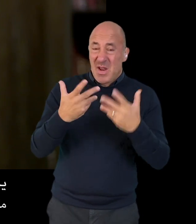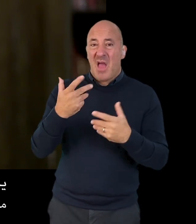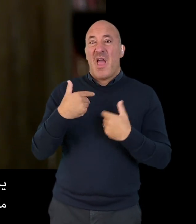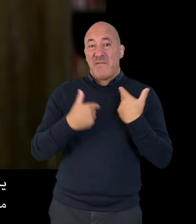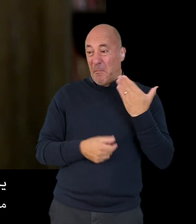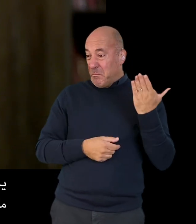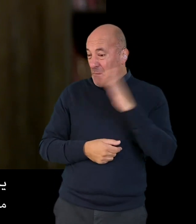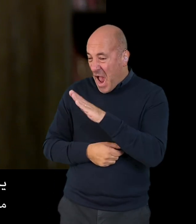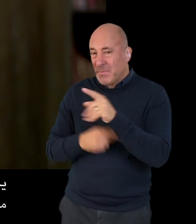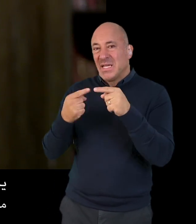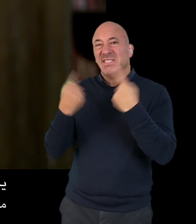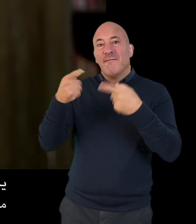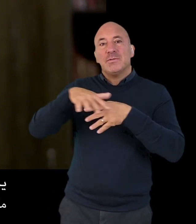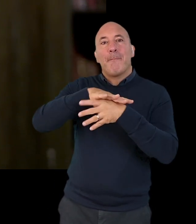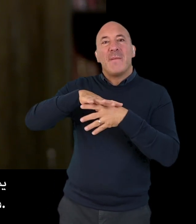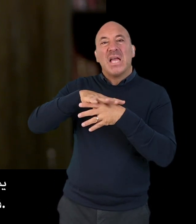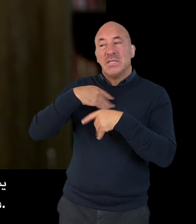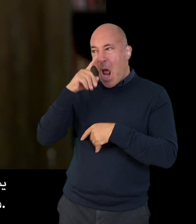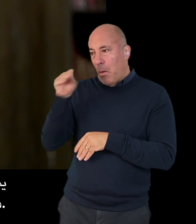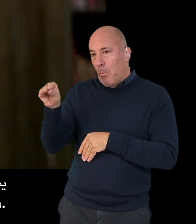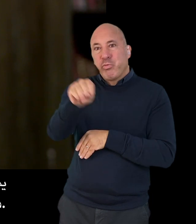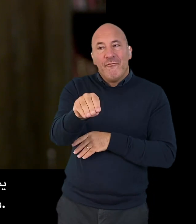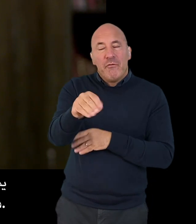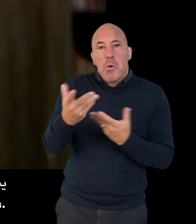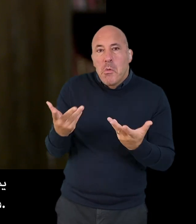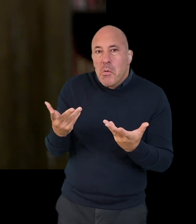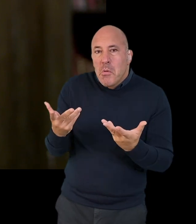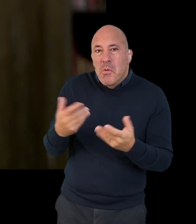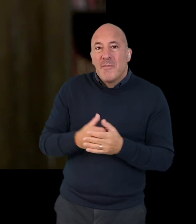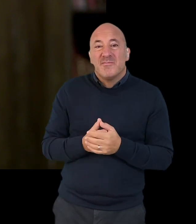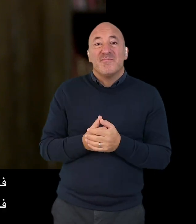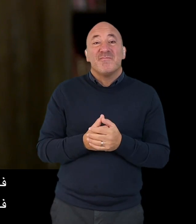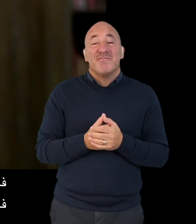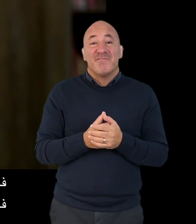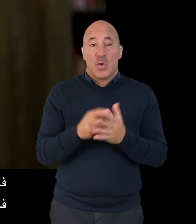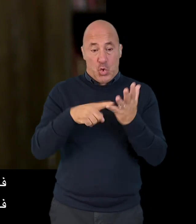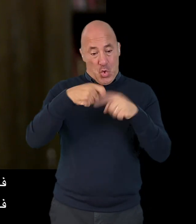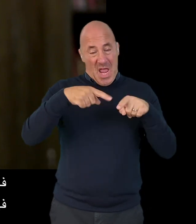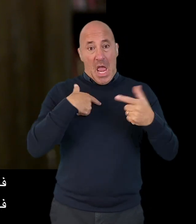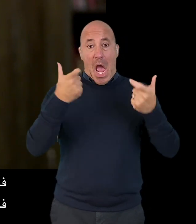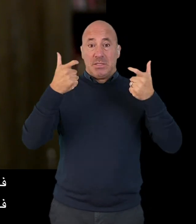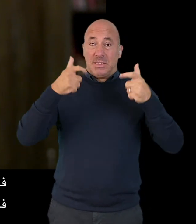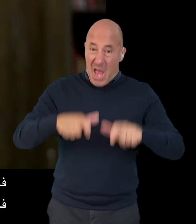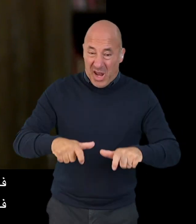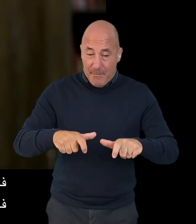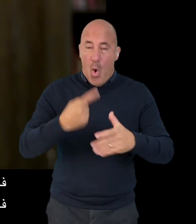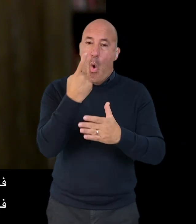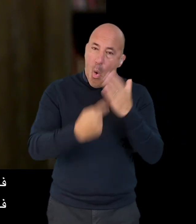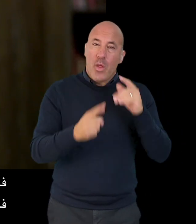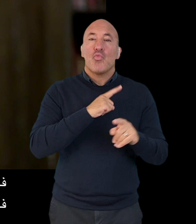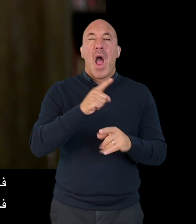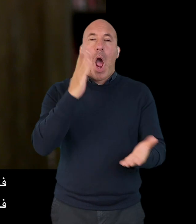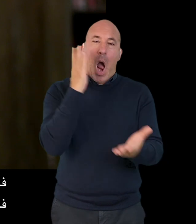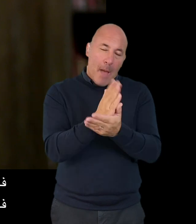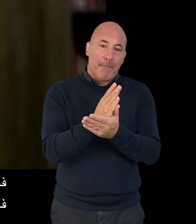whether there is somewhere else you could go and live in your country. You only get asylum in a country